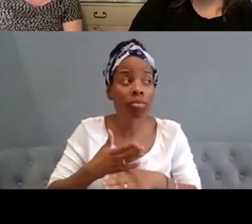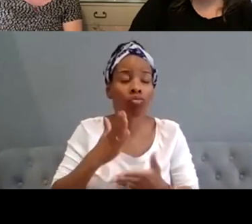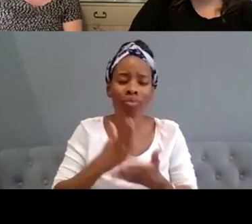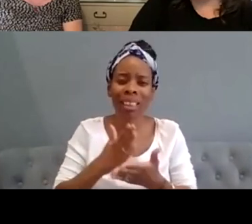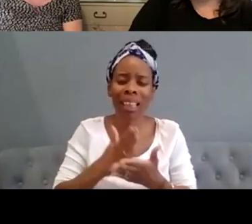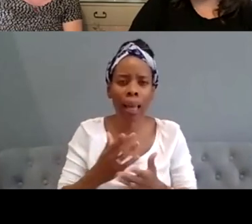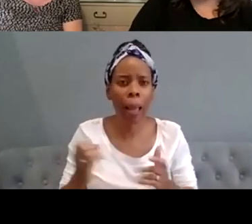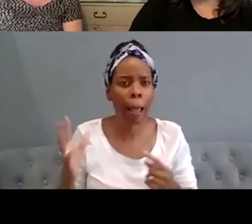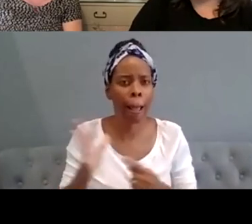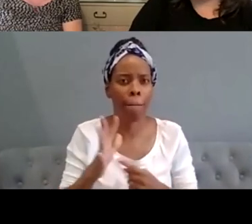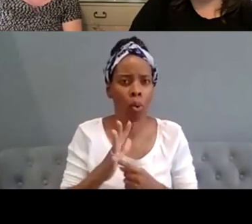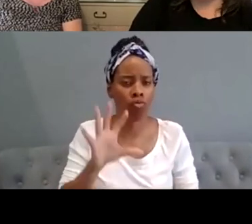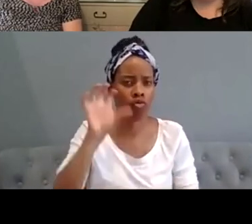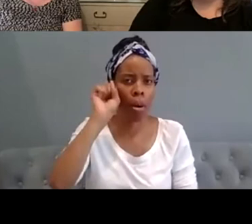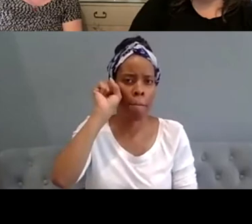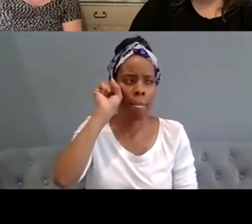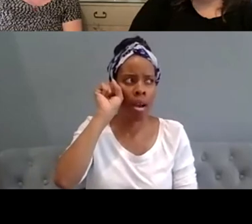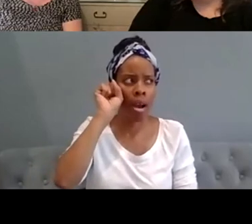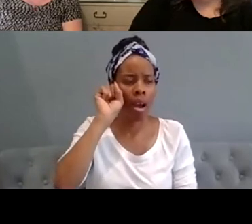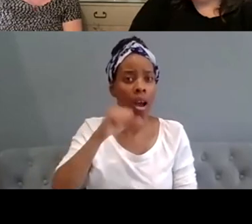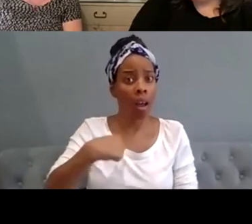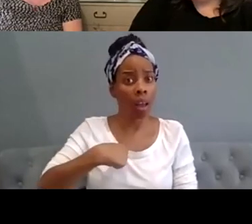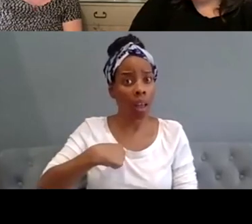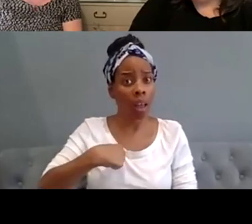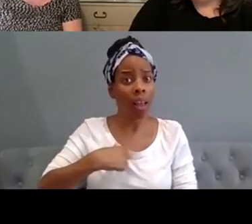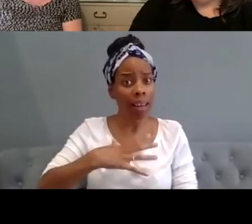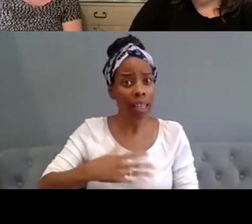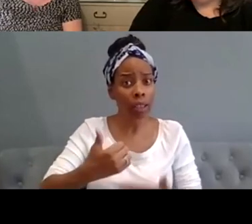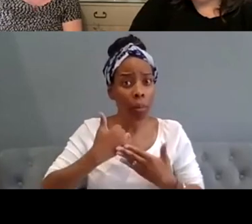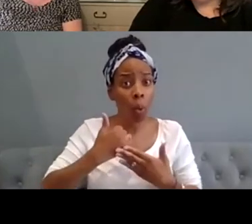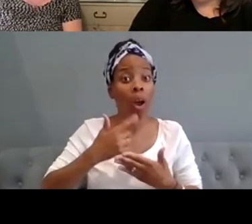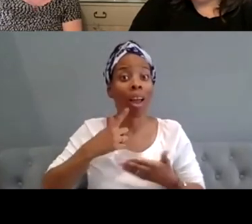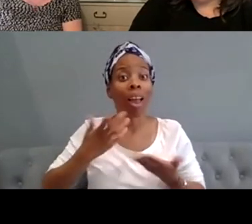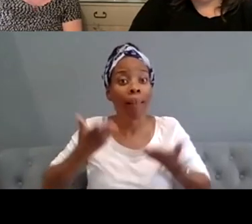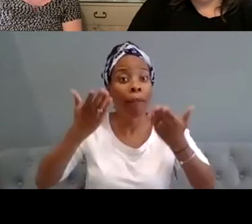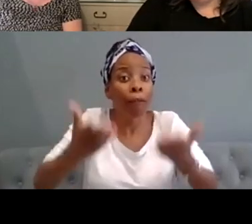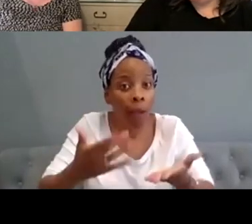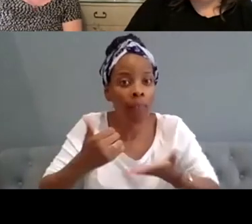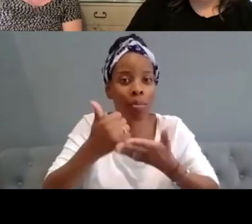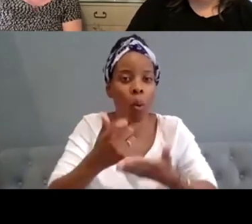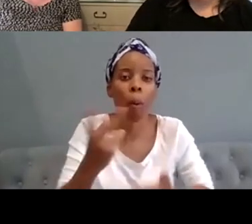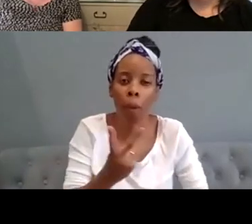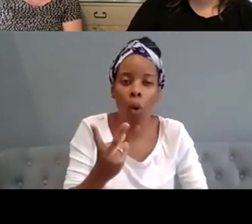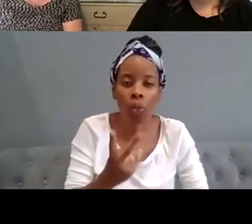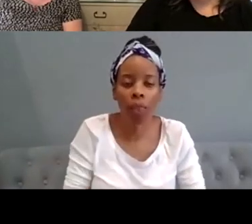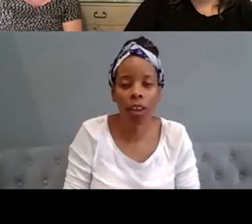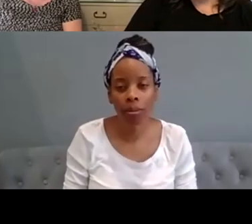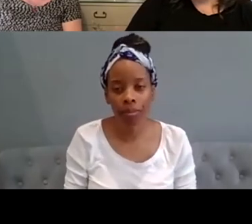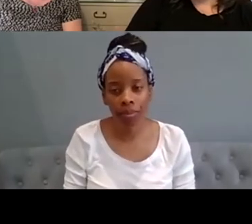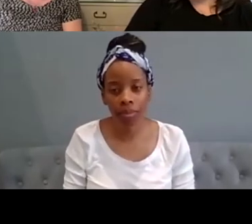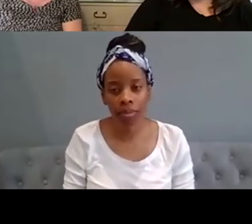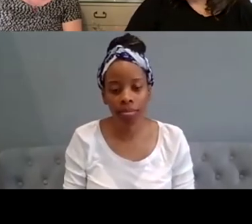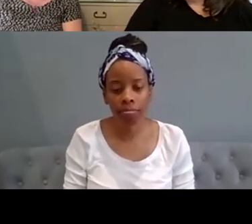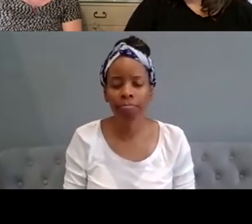important place to get to and recognize yeah i think it's such an important point and